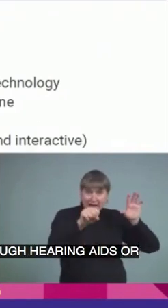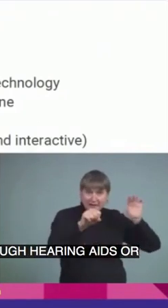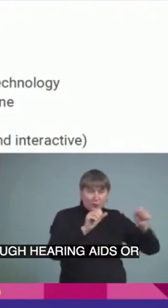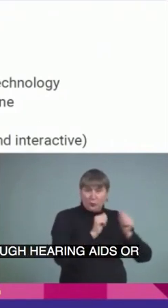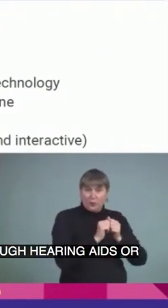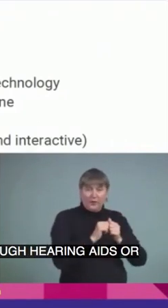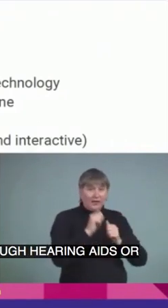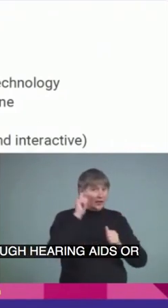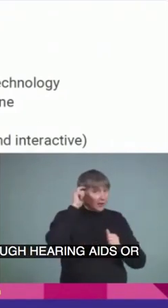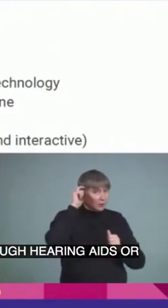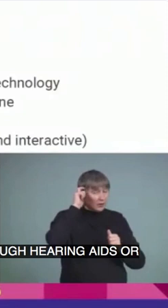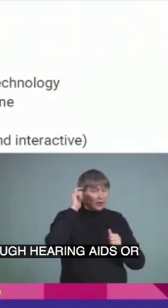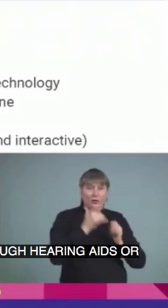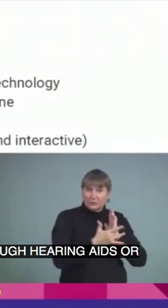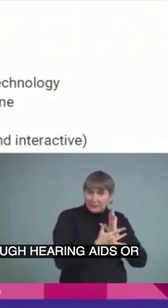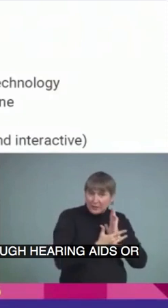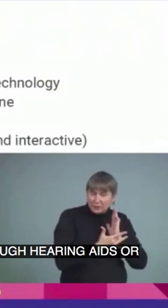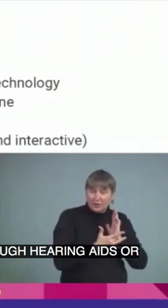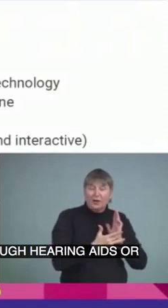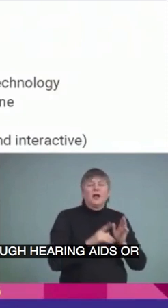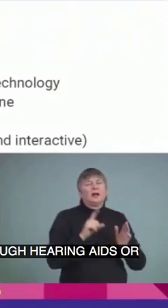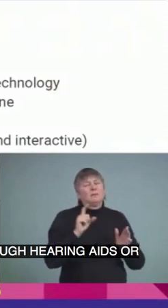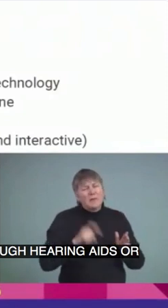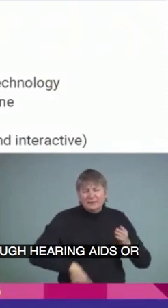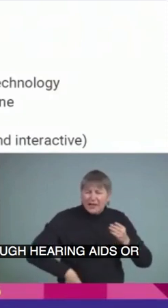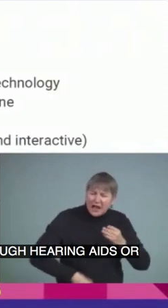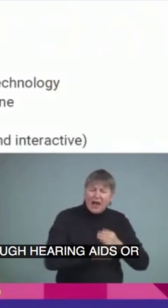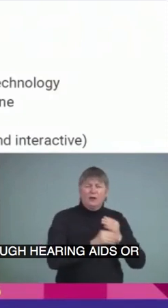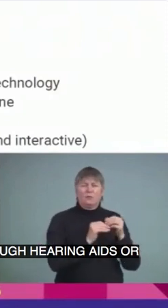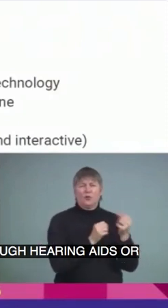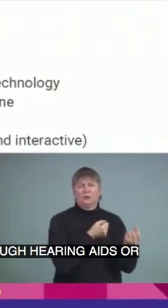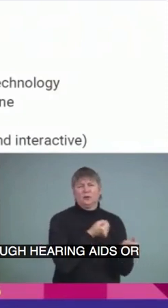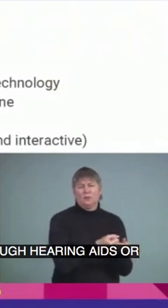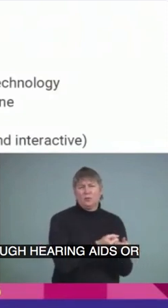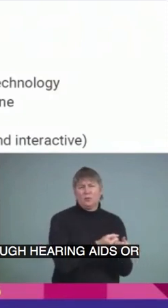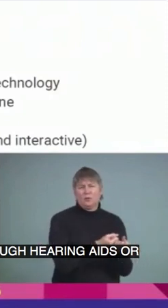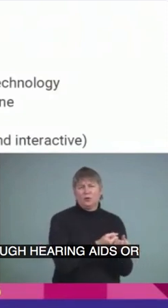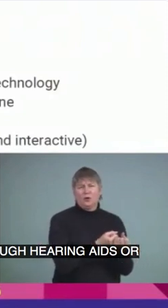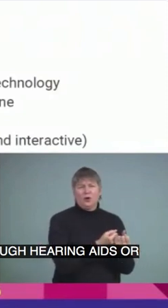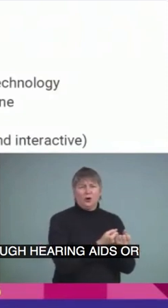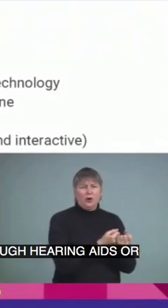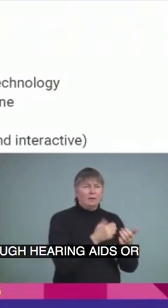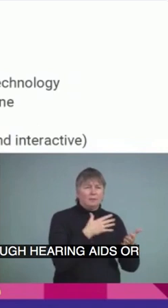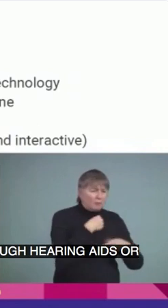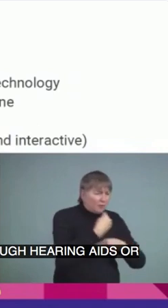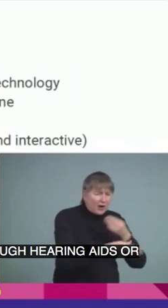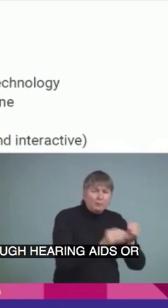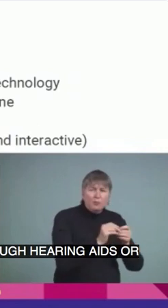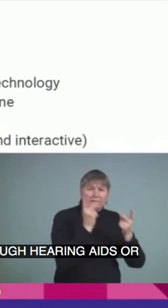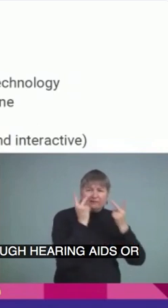technology, there needs to be some additional support for some providing that visual access.